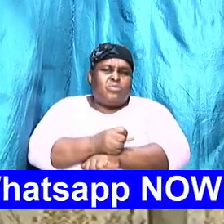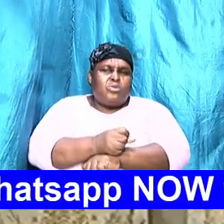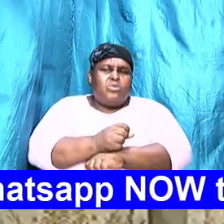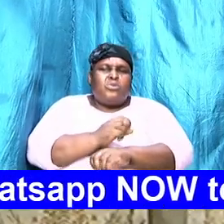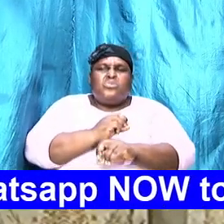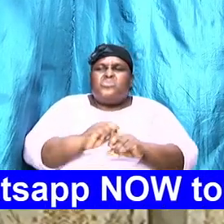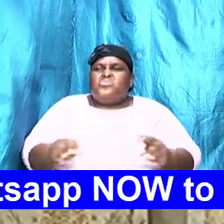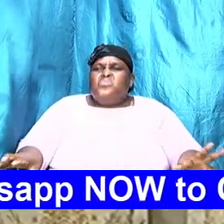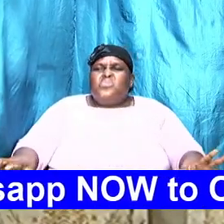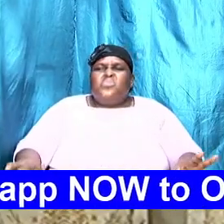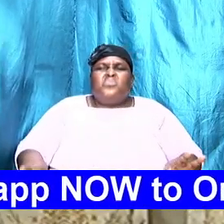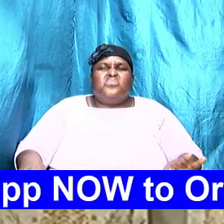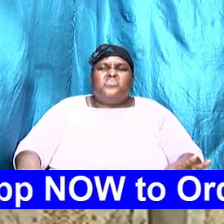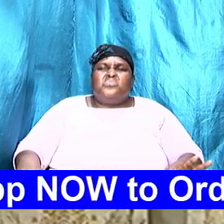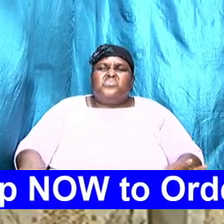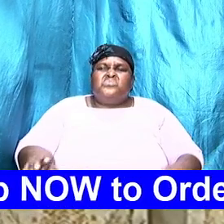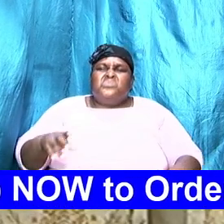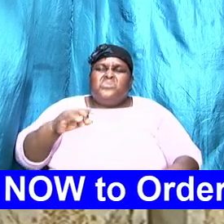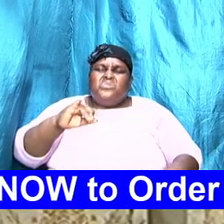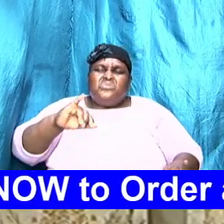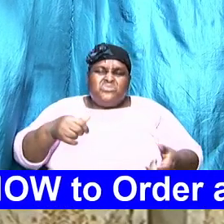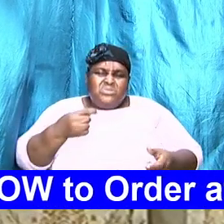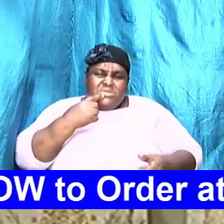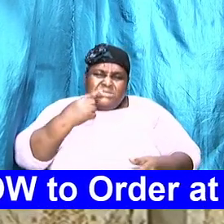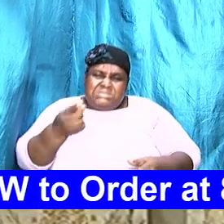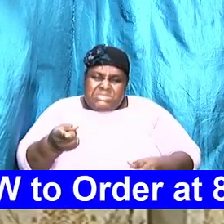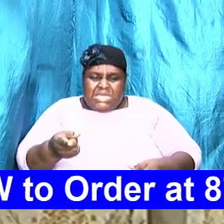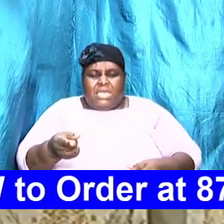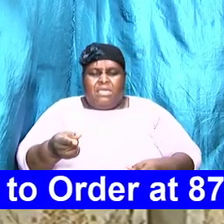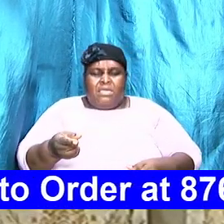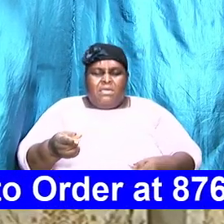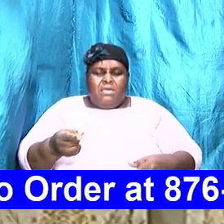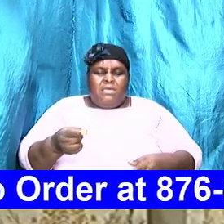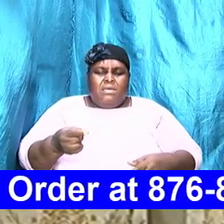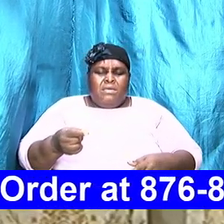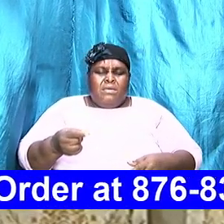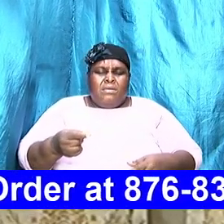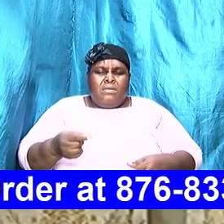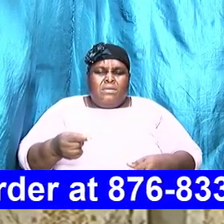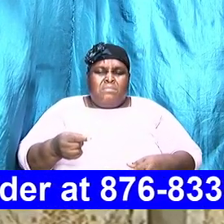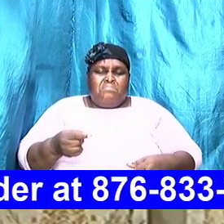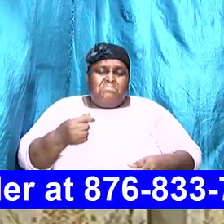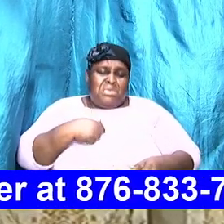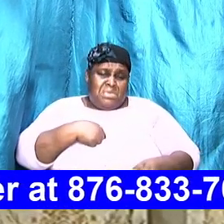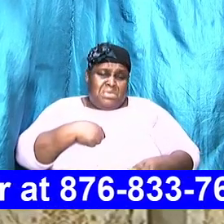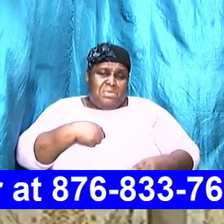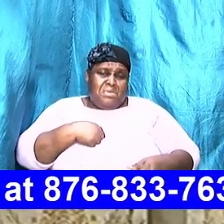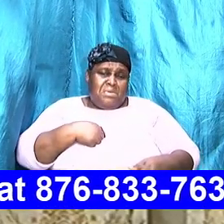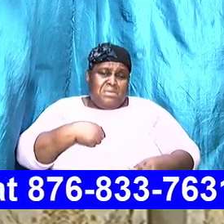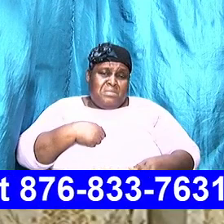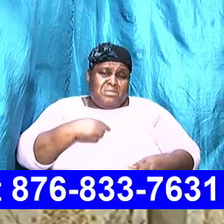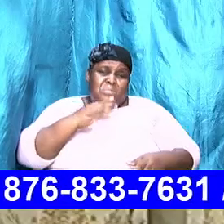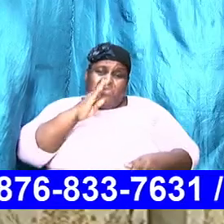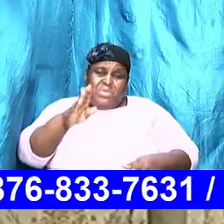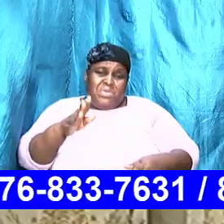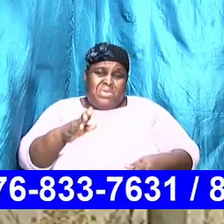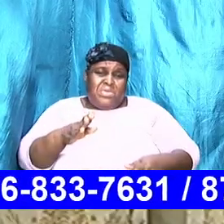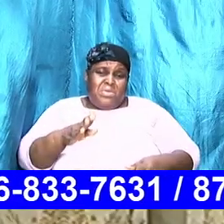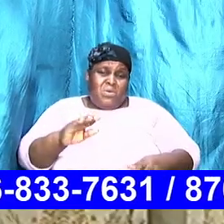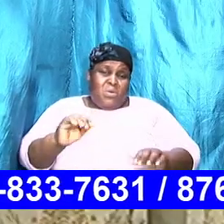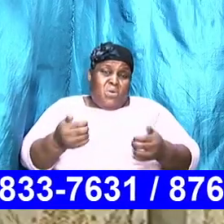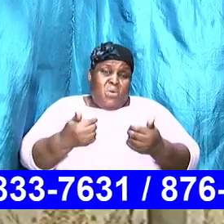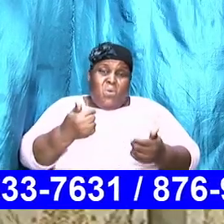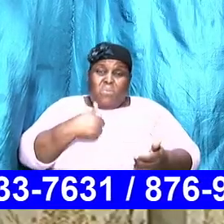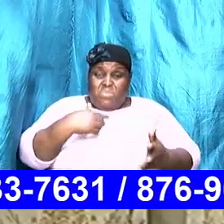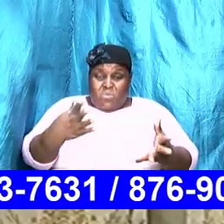on a pillow and say, well, I am going to be how I want to be. I am going to operate